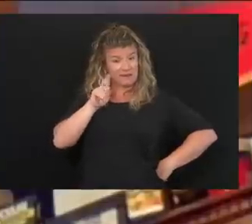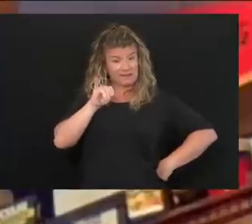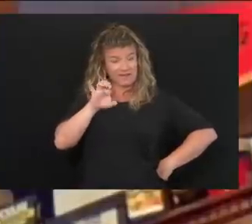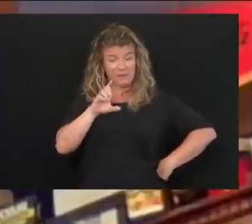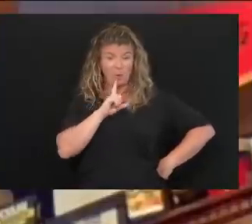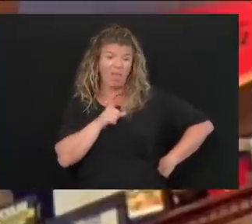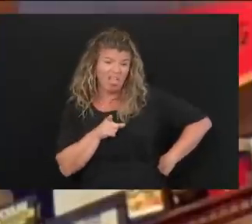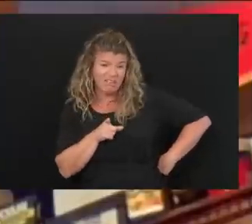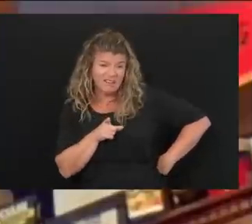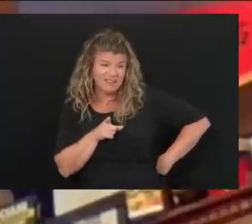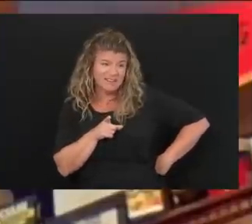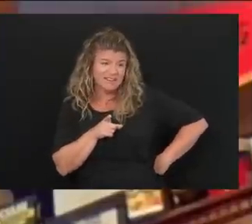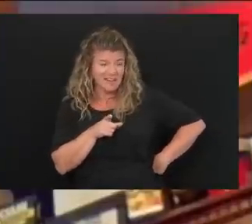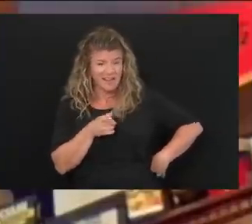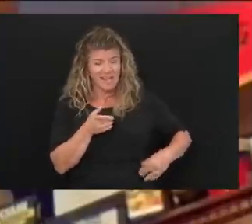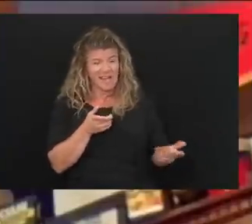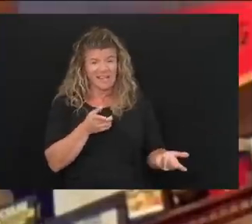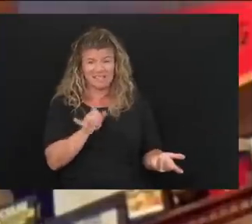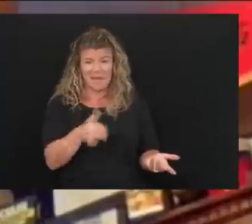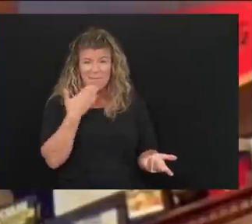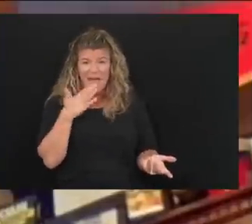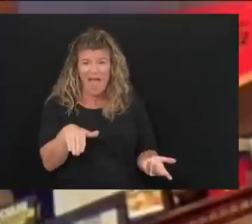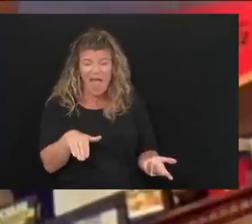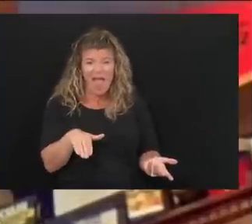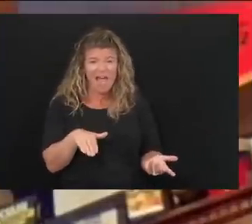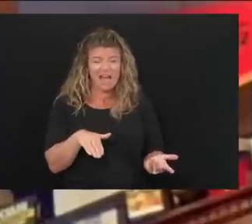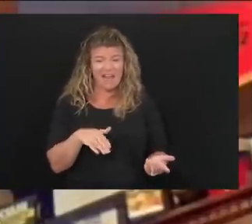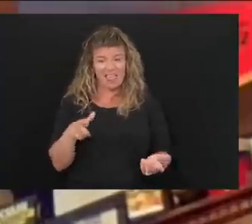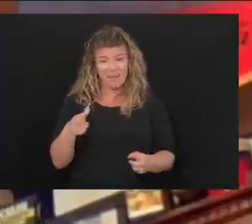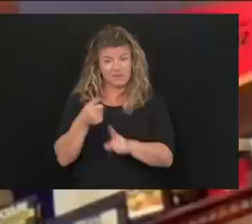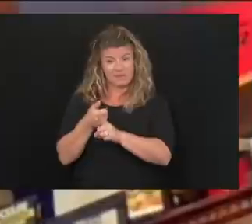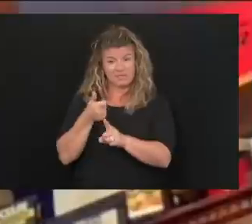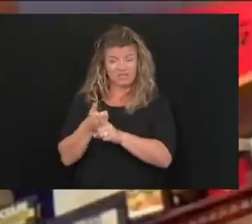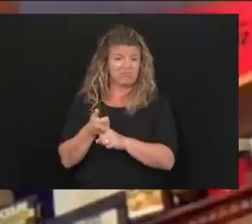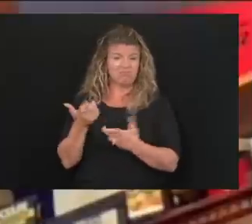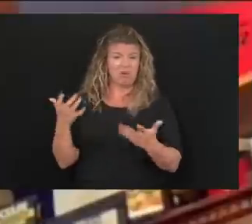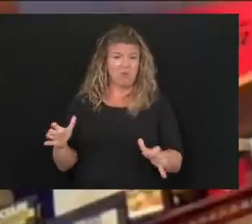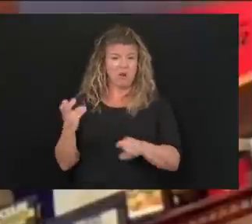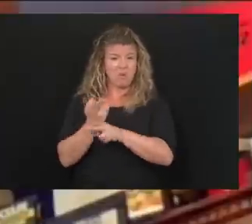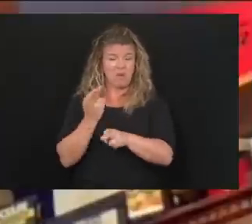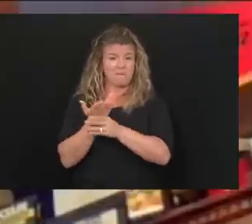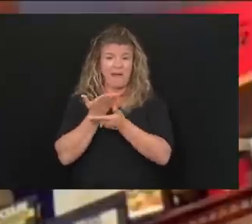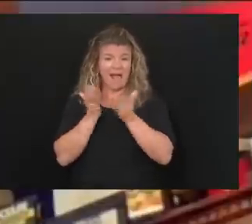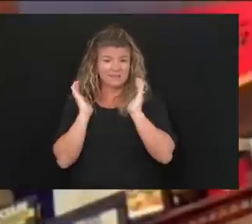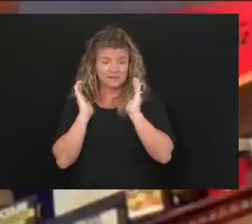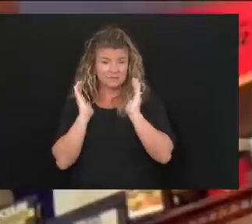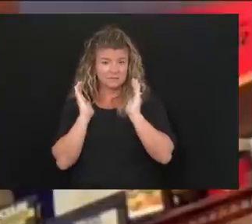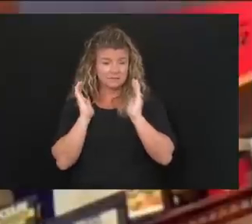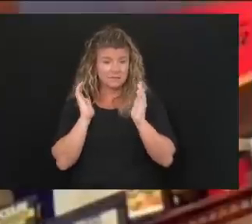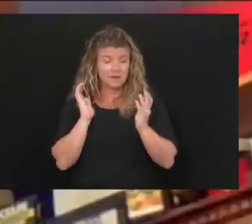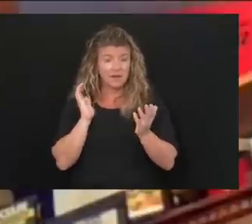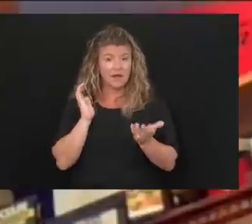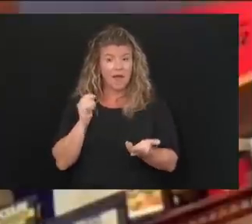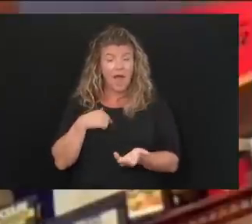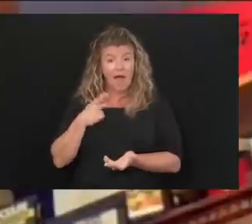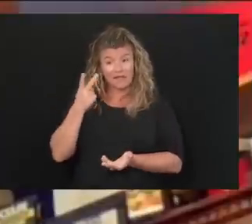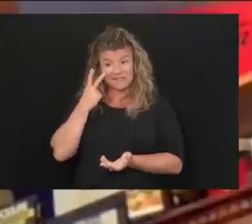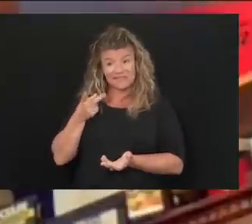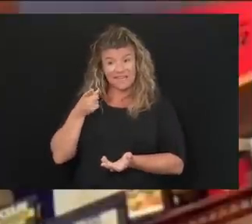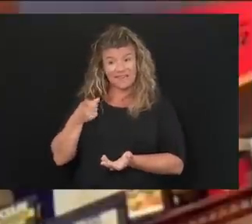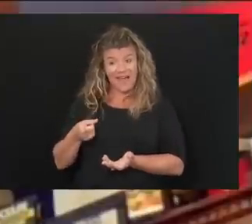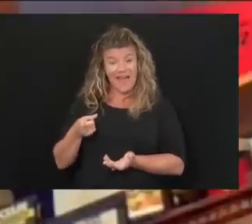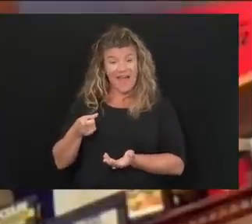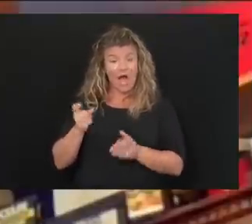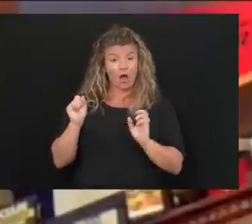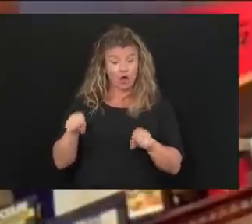They're not too worried about wearing masks themselves. And I can see that if that becomes widespread, it could make